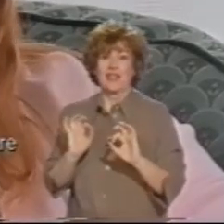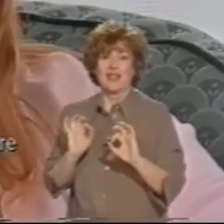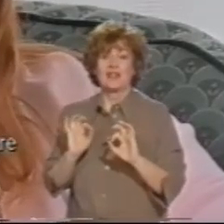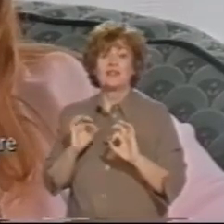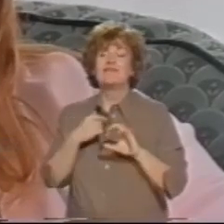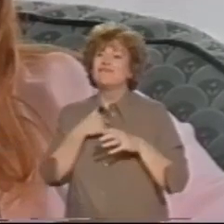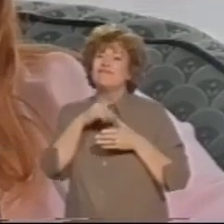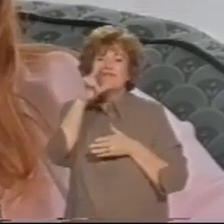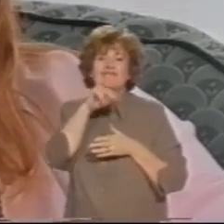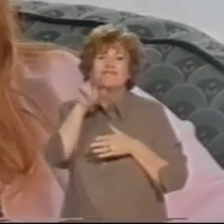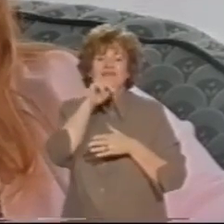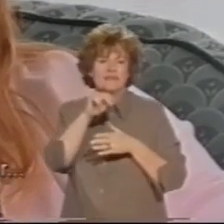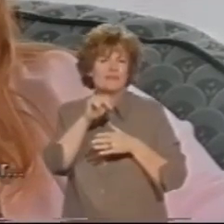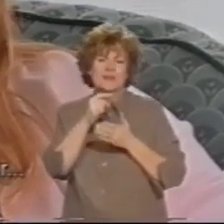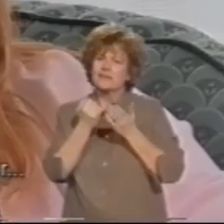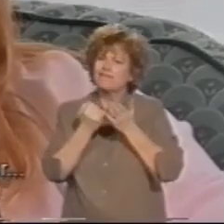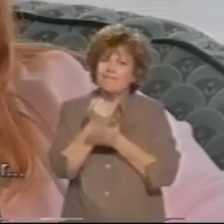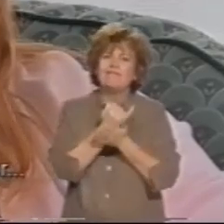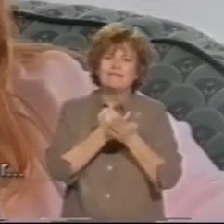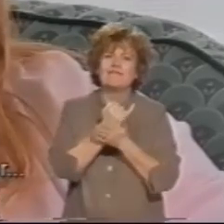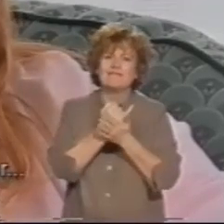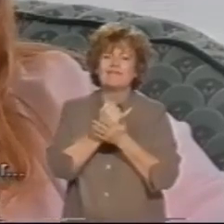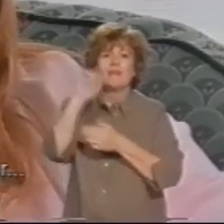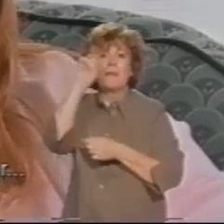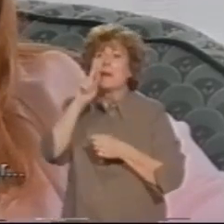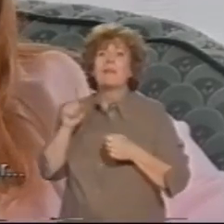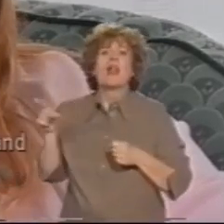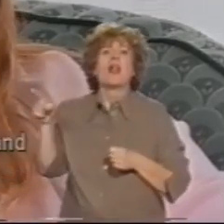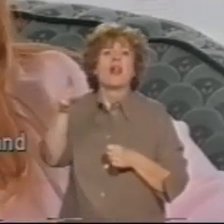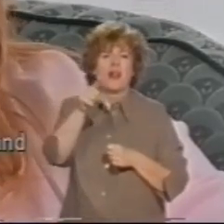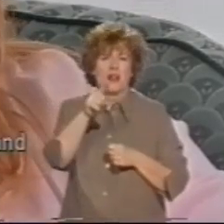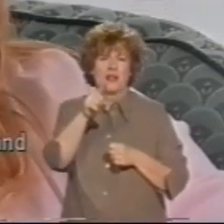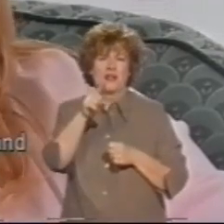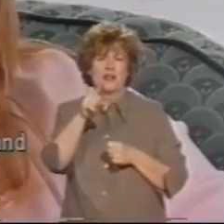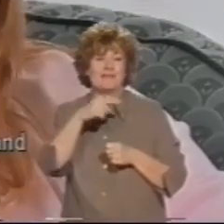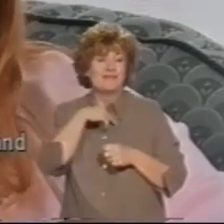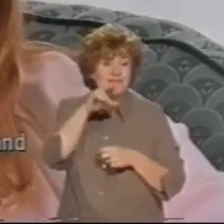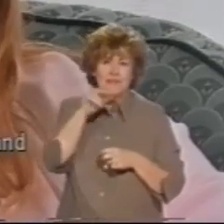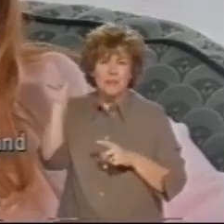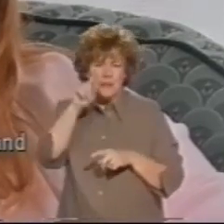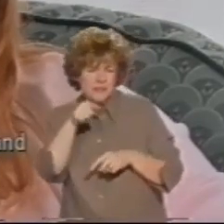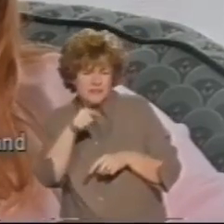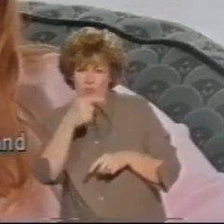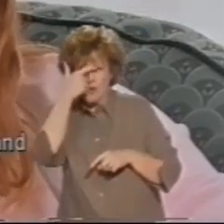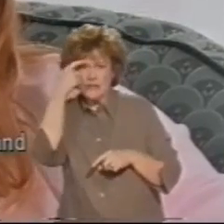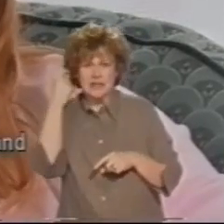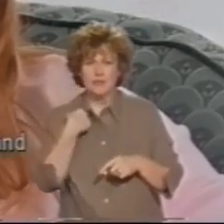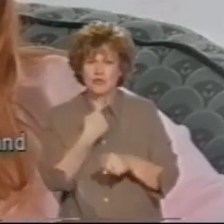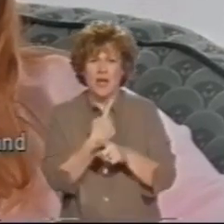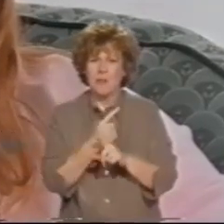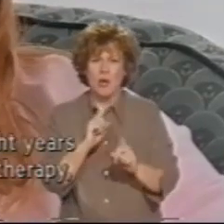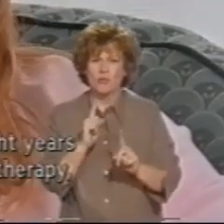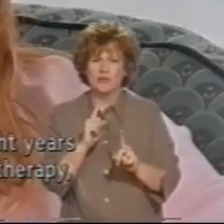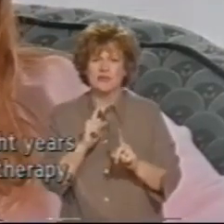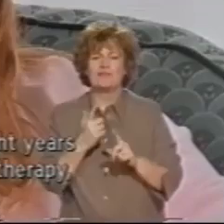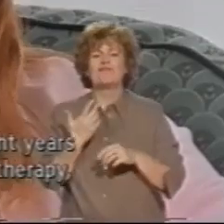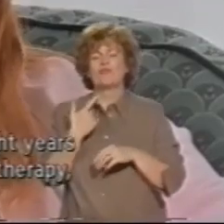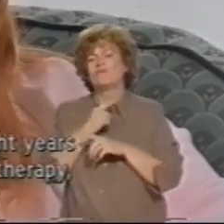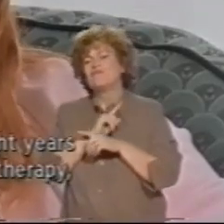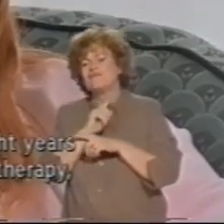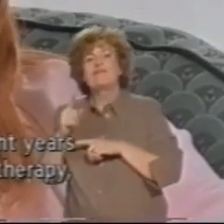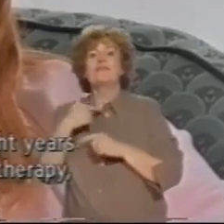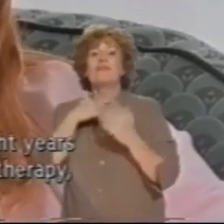do anything. My speech was very poor. People couldn't understand what I was saying. So